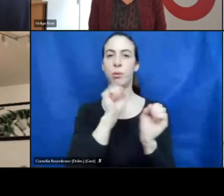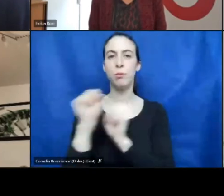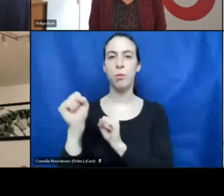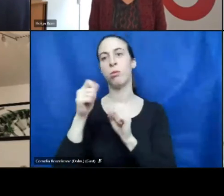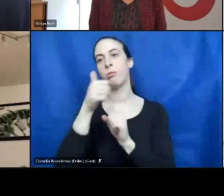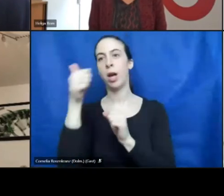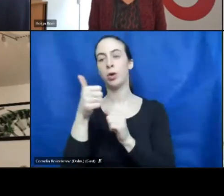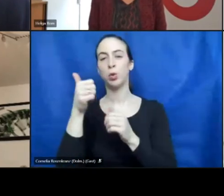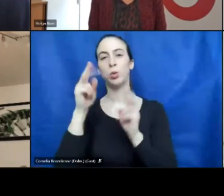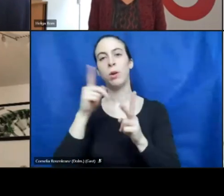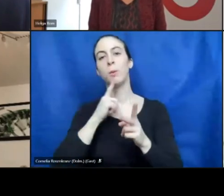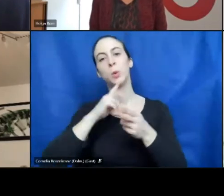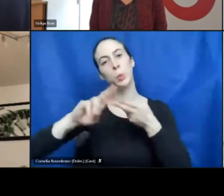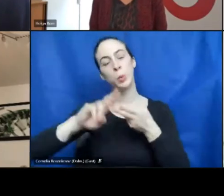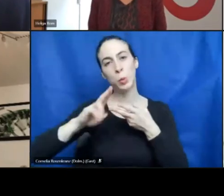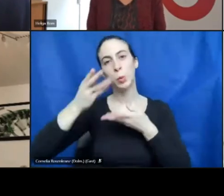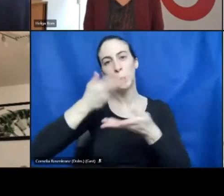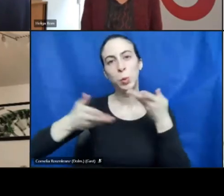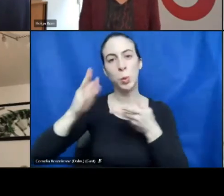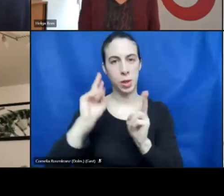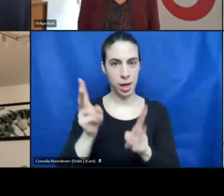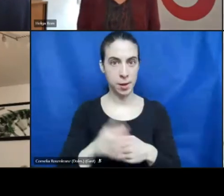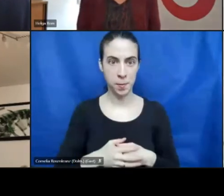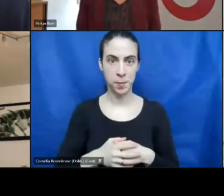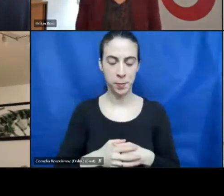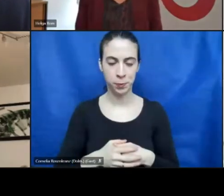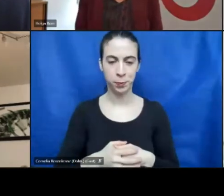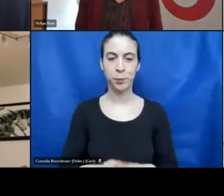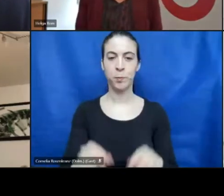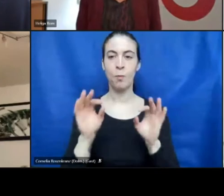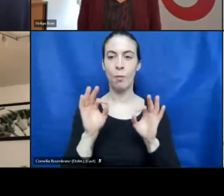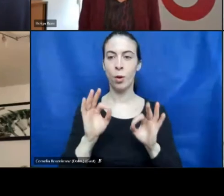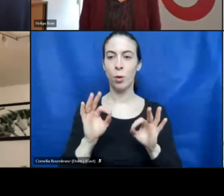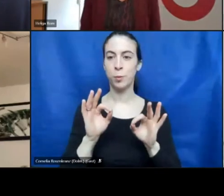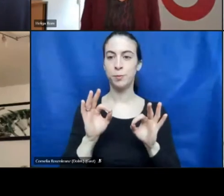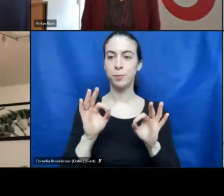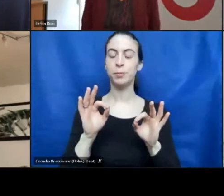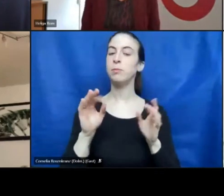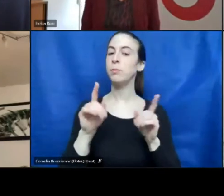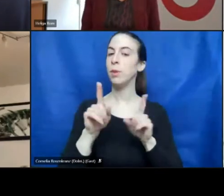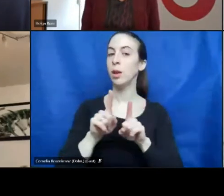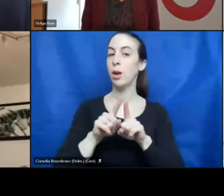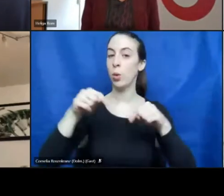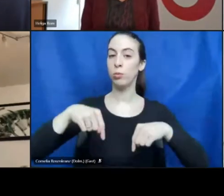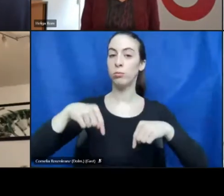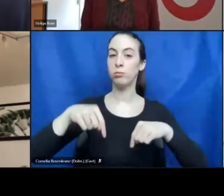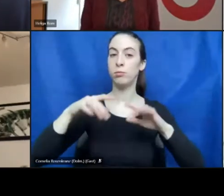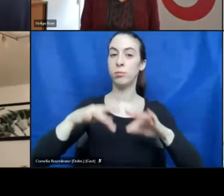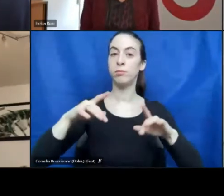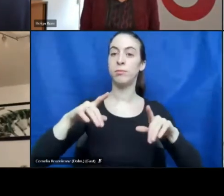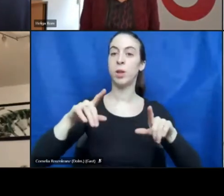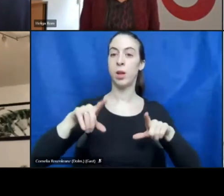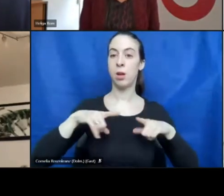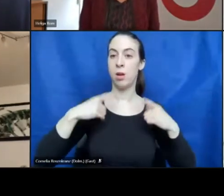hour with you. We have also live translation